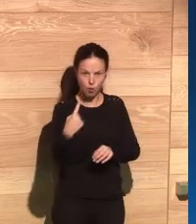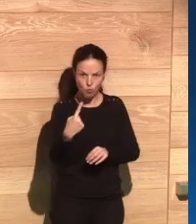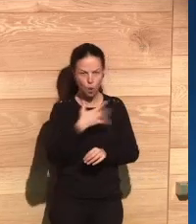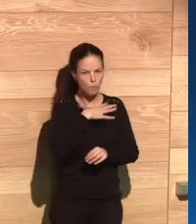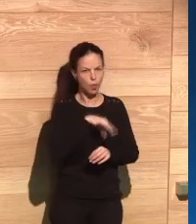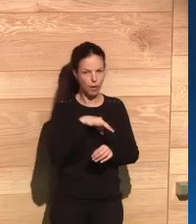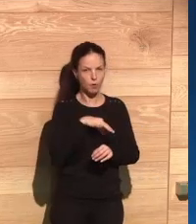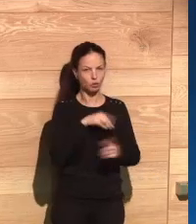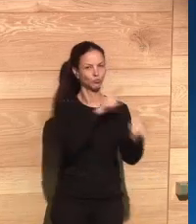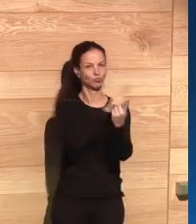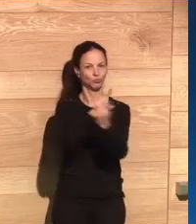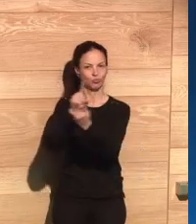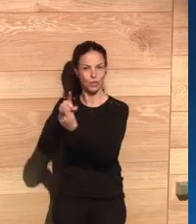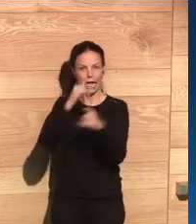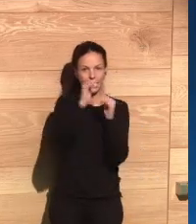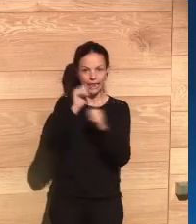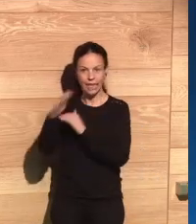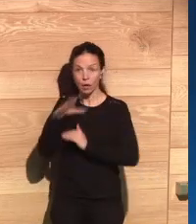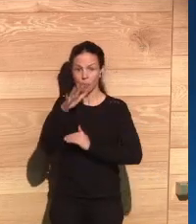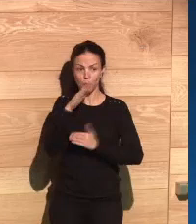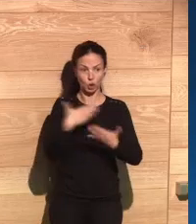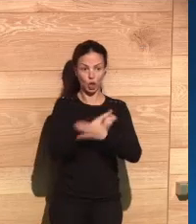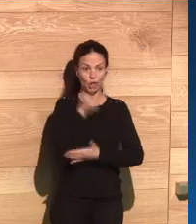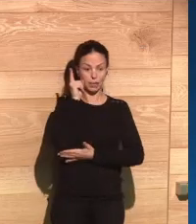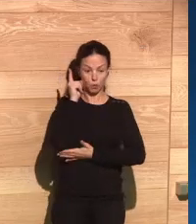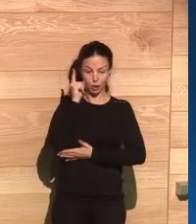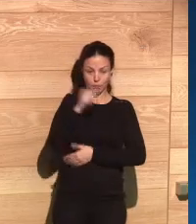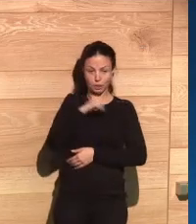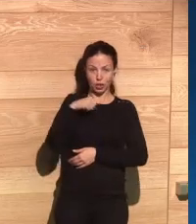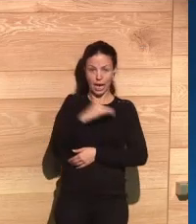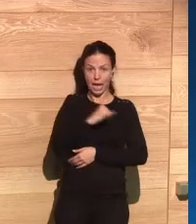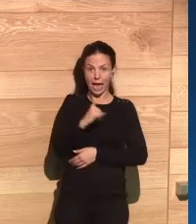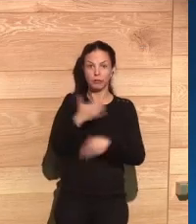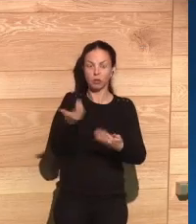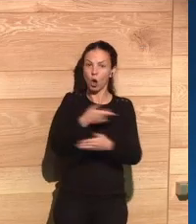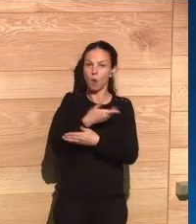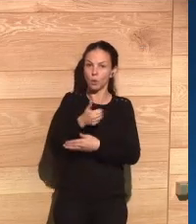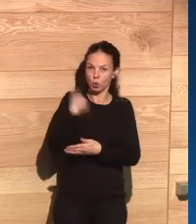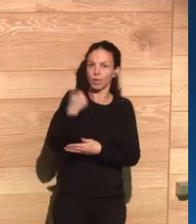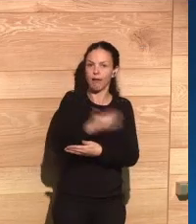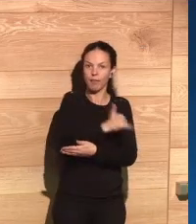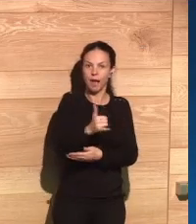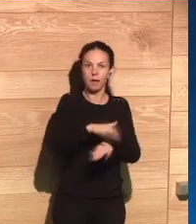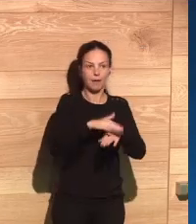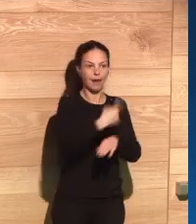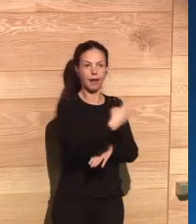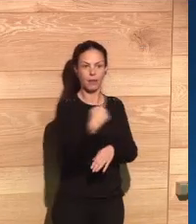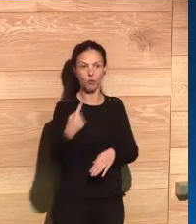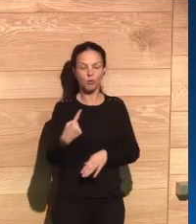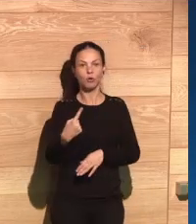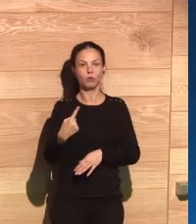devices. And so that leads for the opportunity for each of us to be shown very different things, even when we go to the same website.